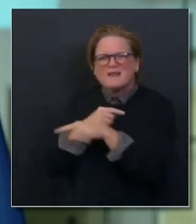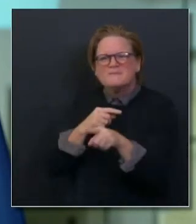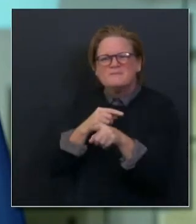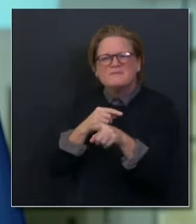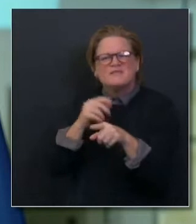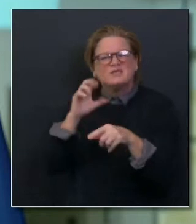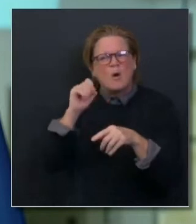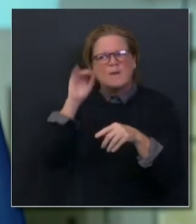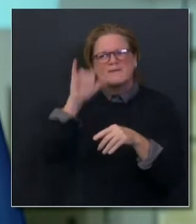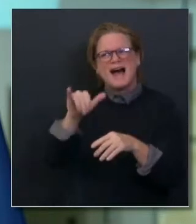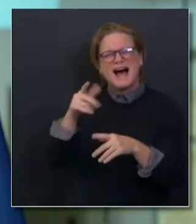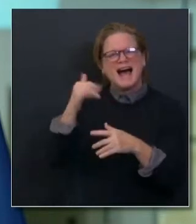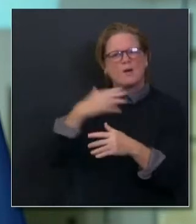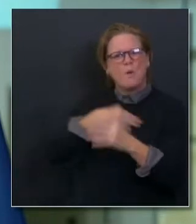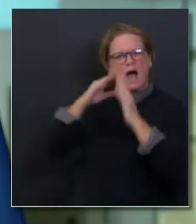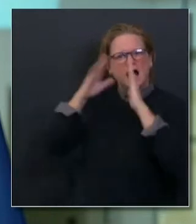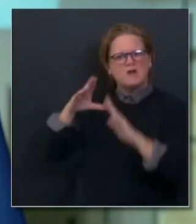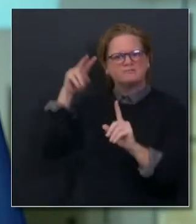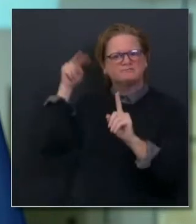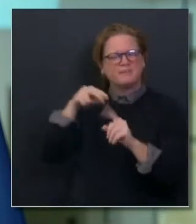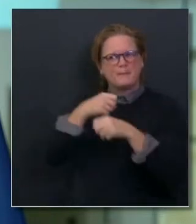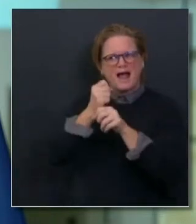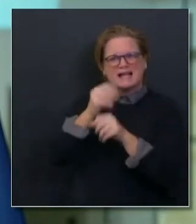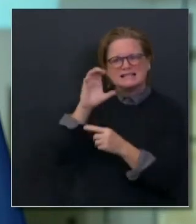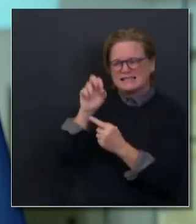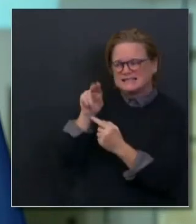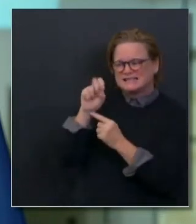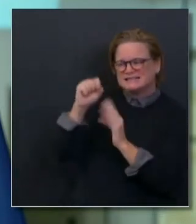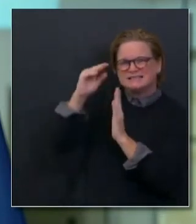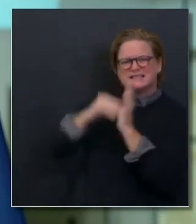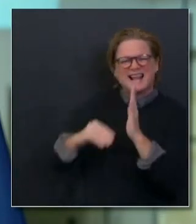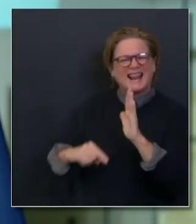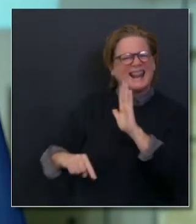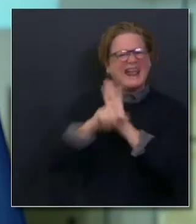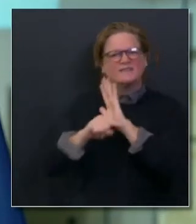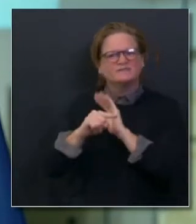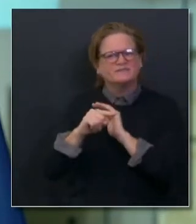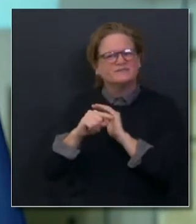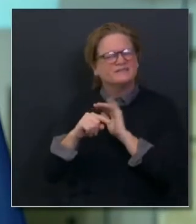messaging and our bottom-up messaging to reach out to our diverse communities.